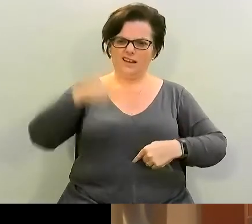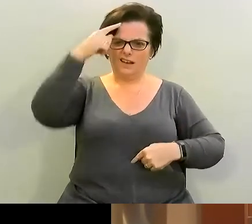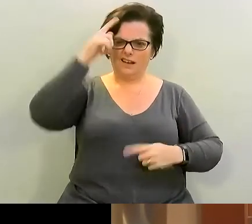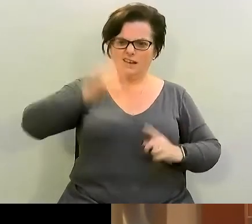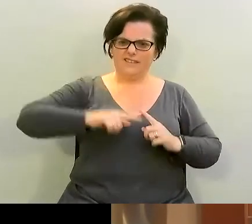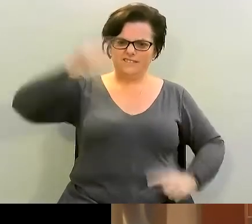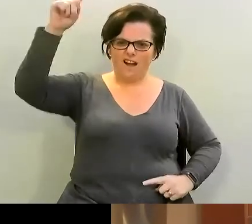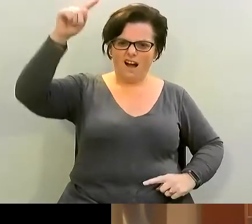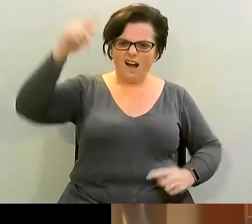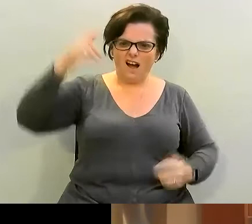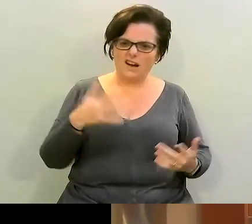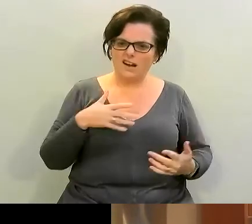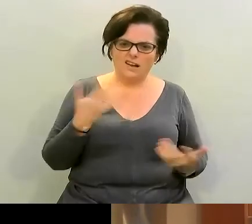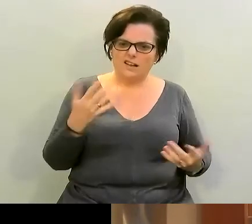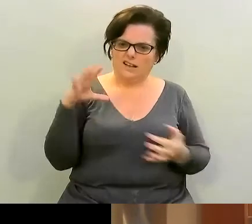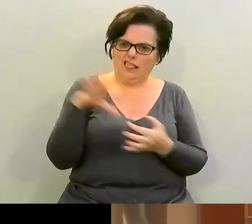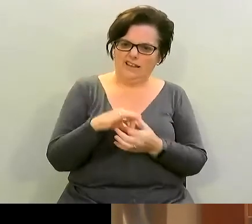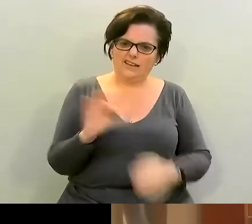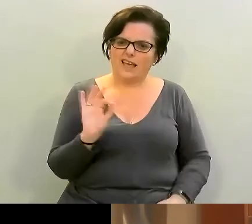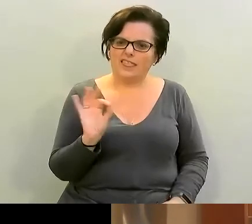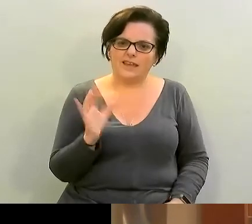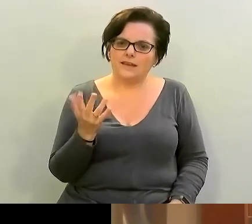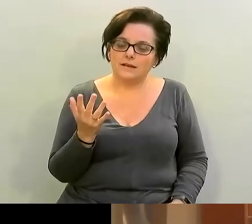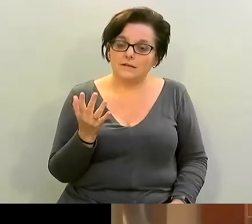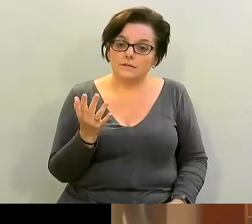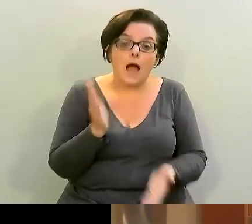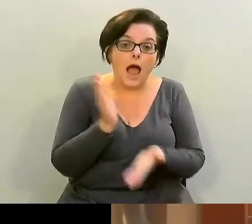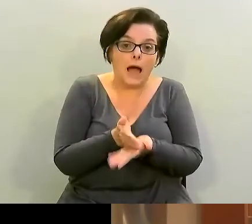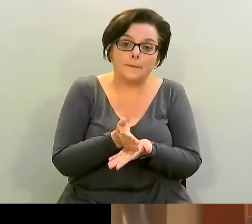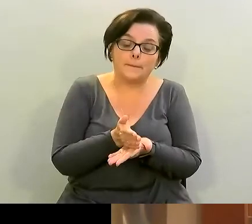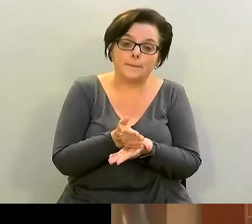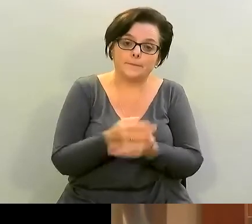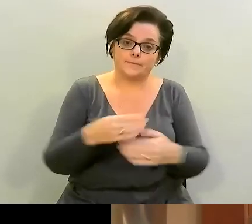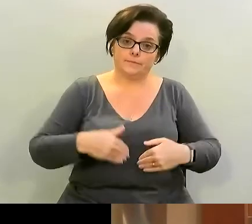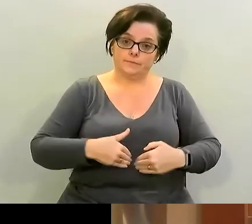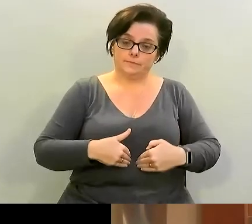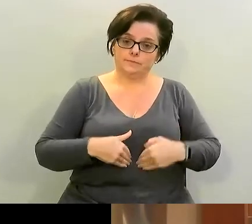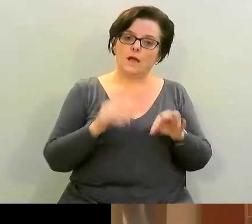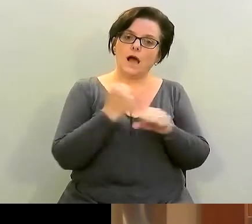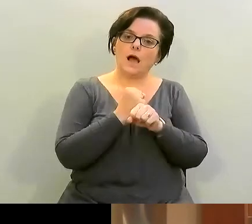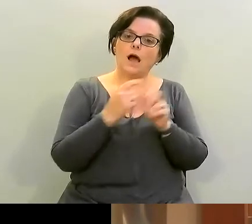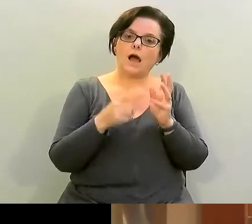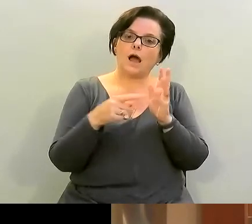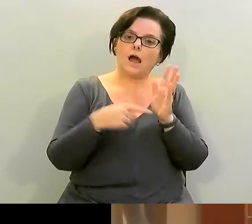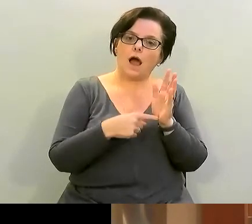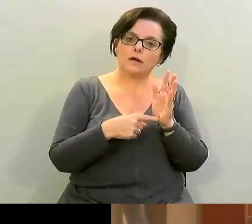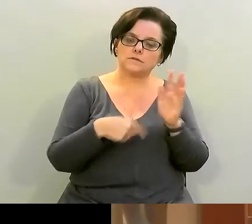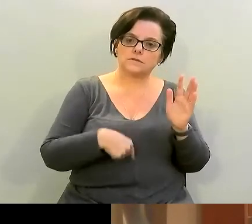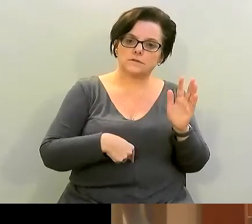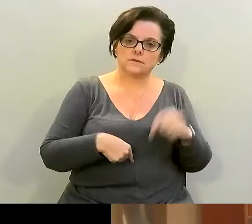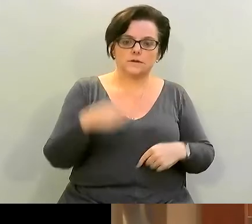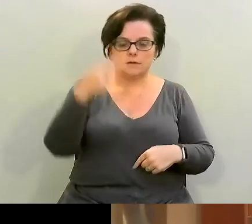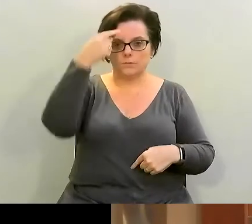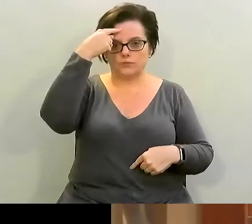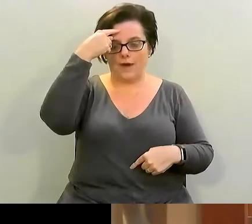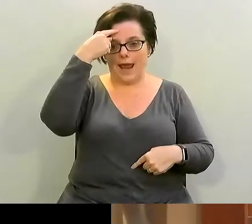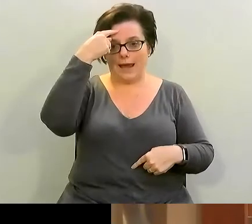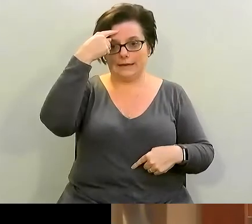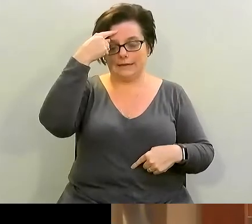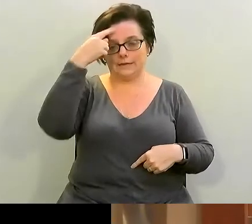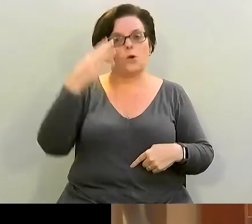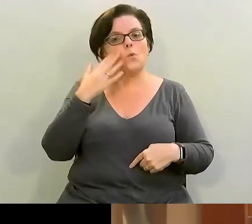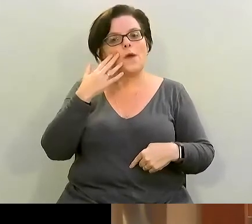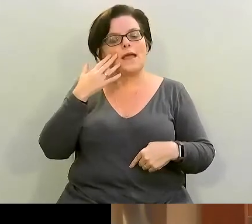is she talking about well the gut and the brain come from the same cells in the